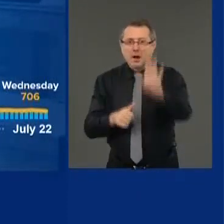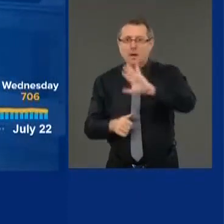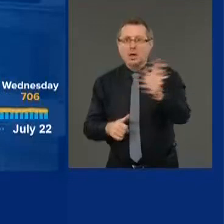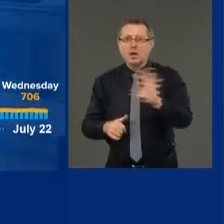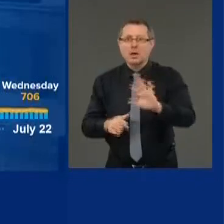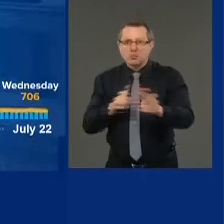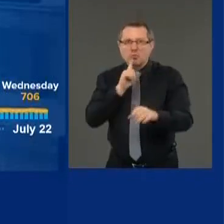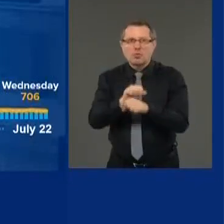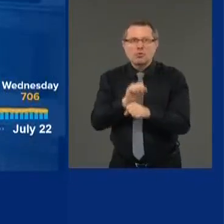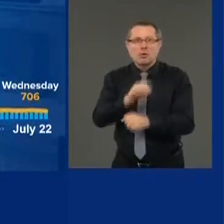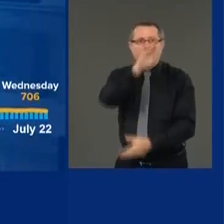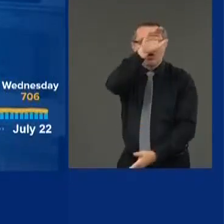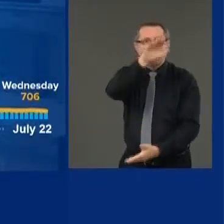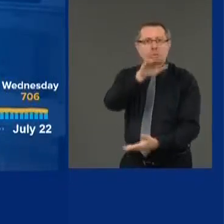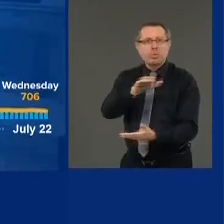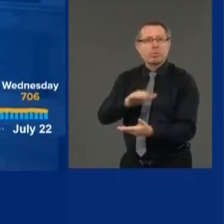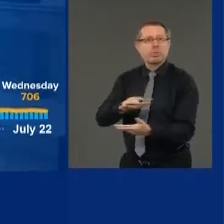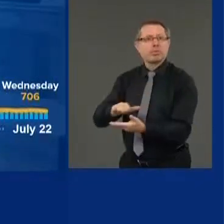It was wrong.